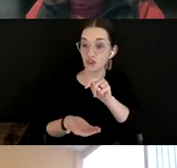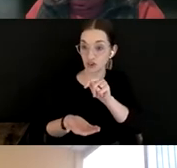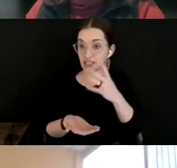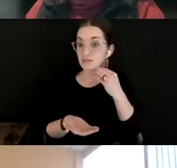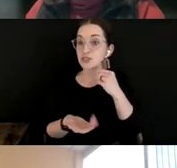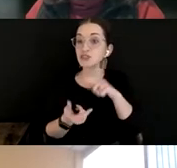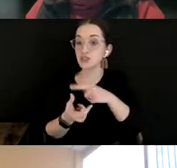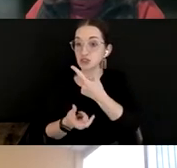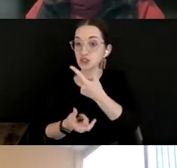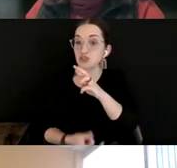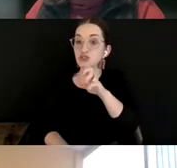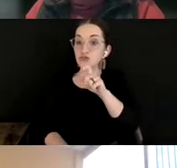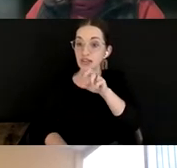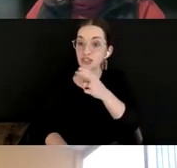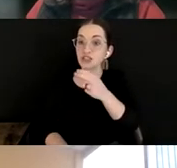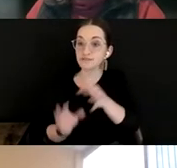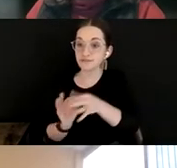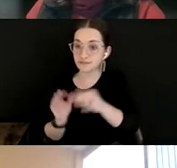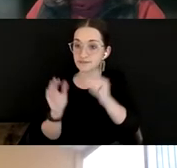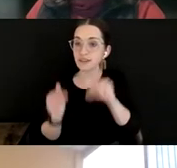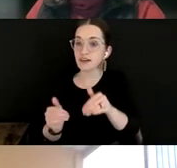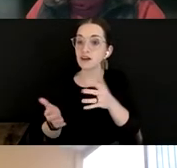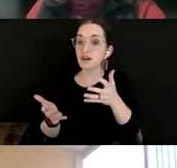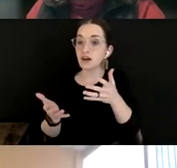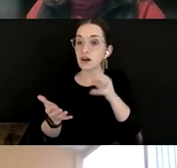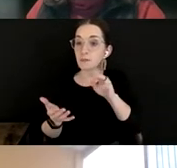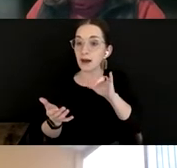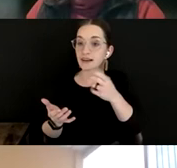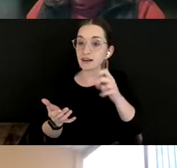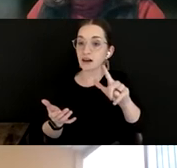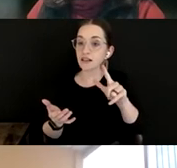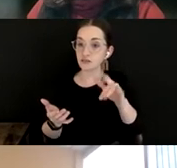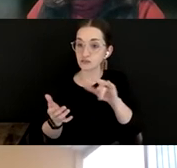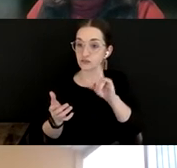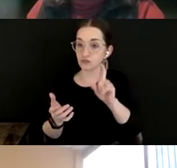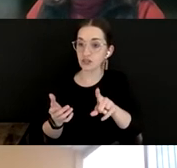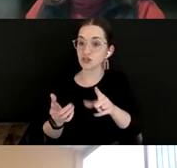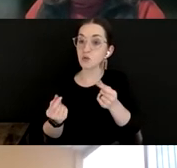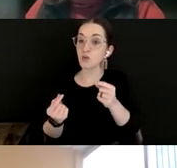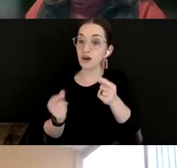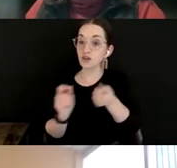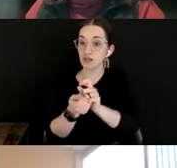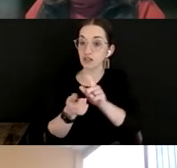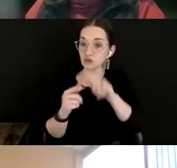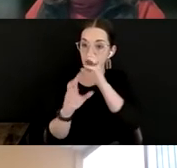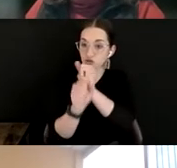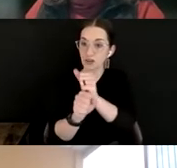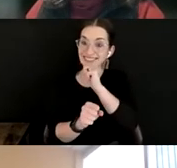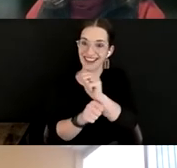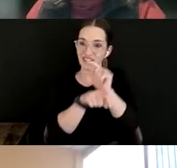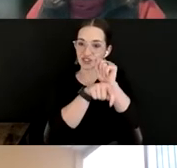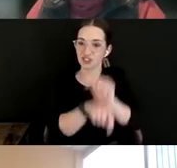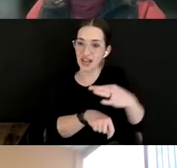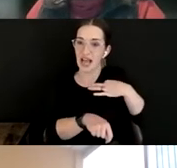Michael has a question about what change to attract non-traditional applicants apart from salary. And